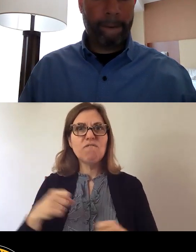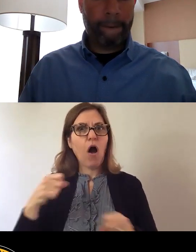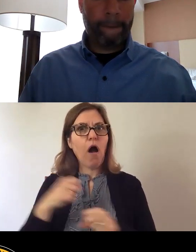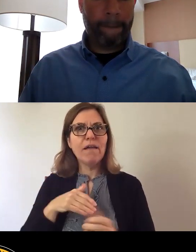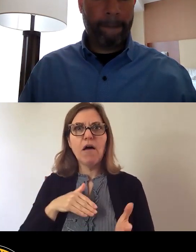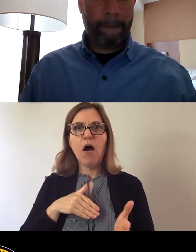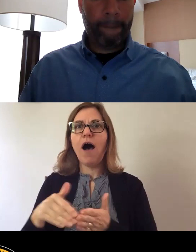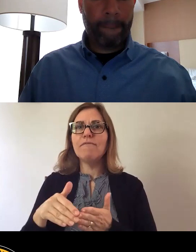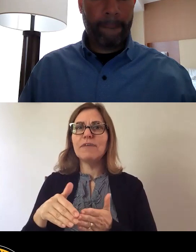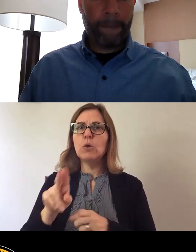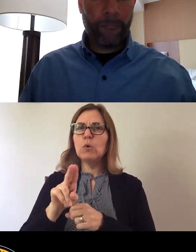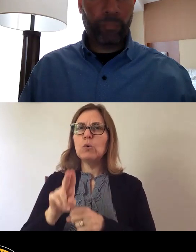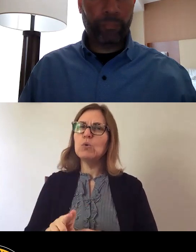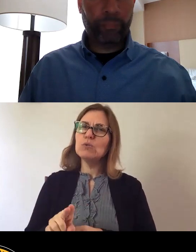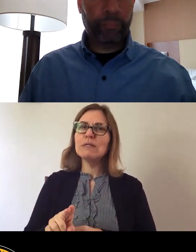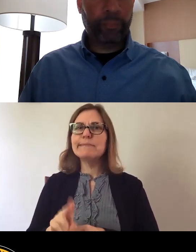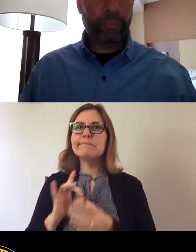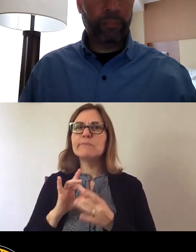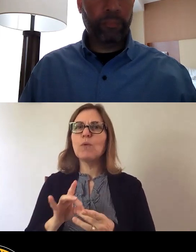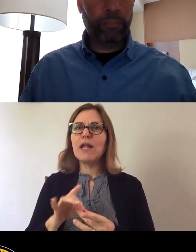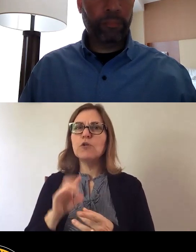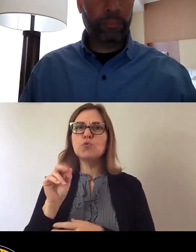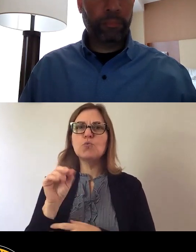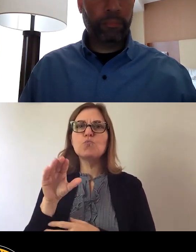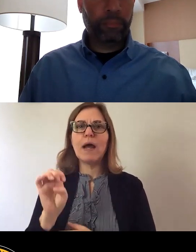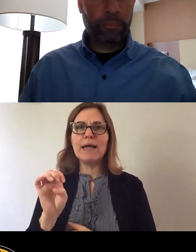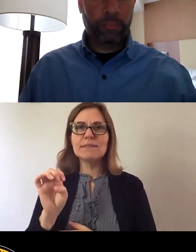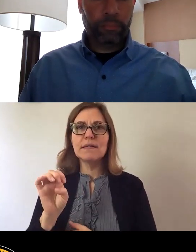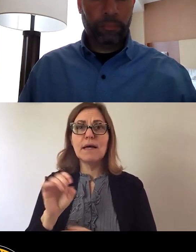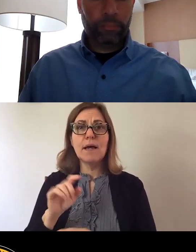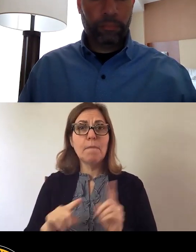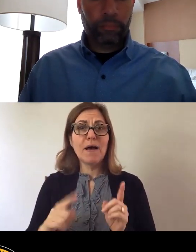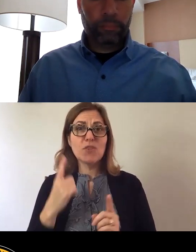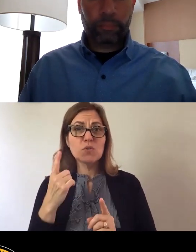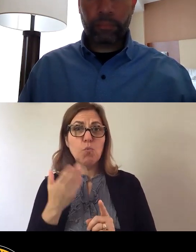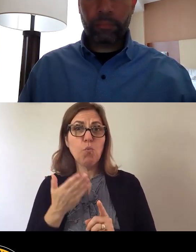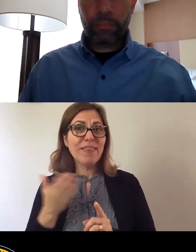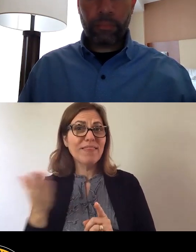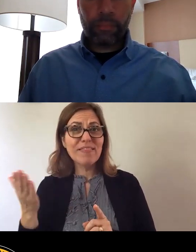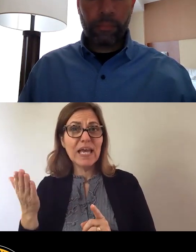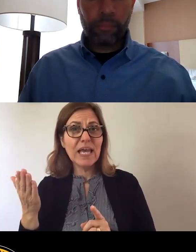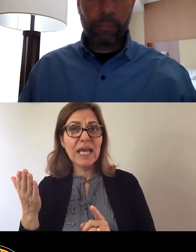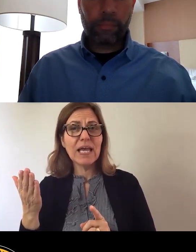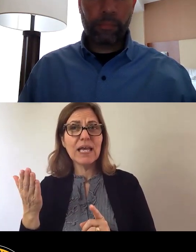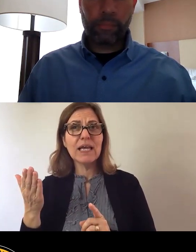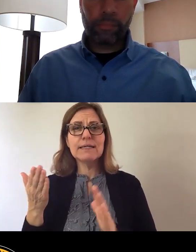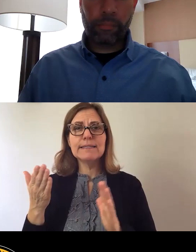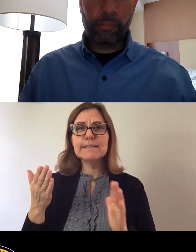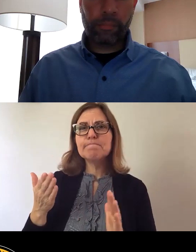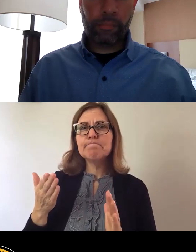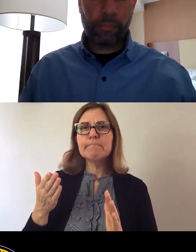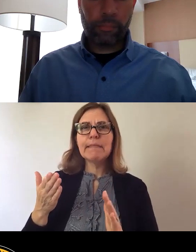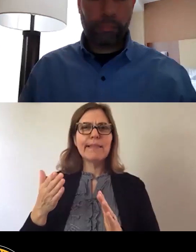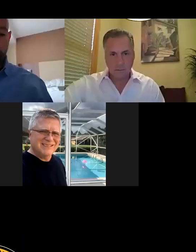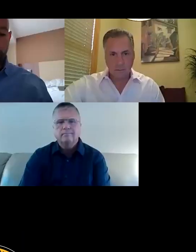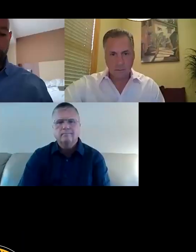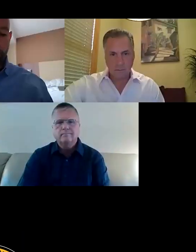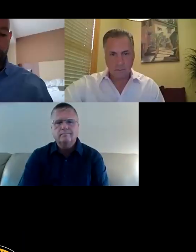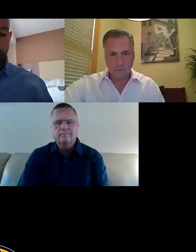along the lines of race. But you know there was one unwritten thing that we kind of sort of agreed on